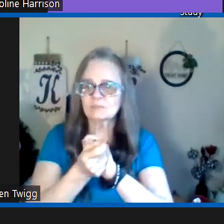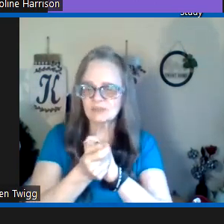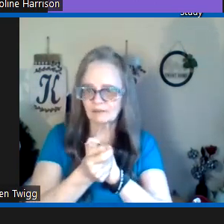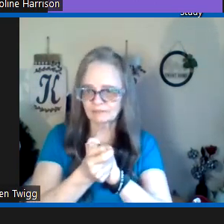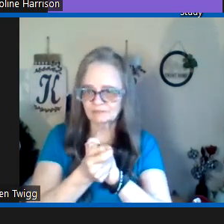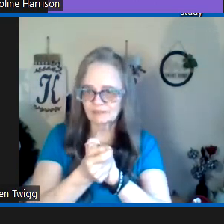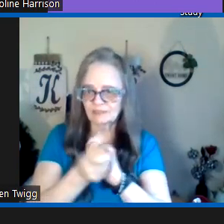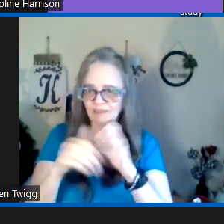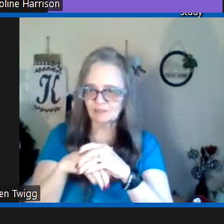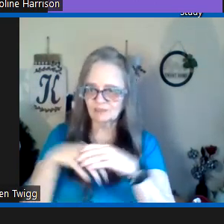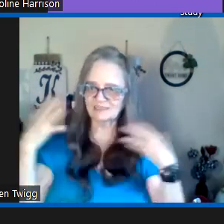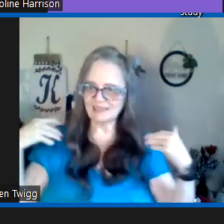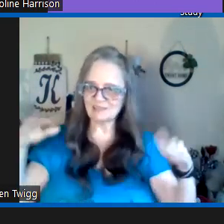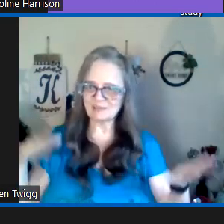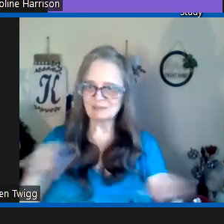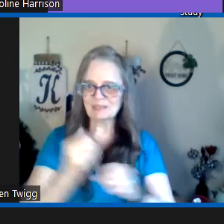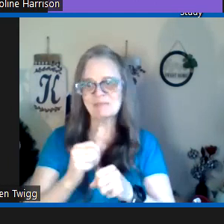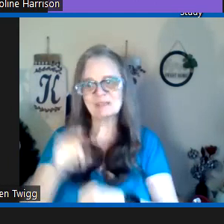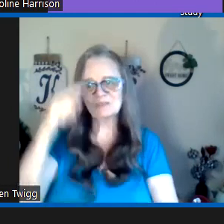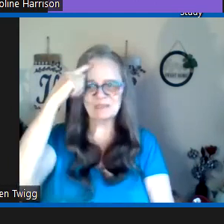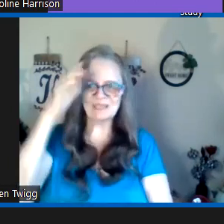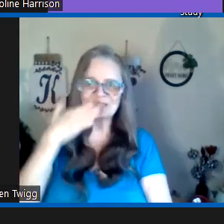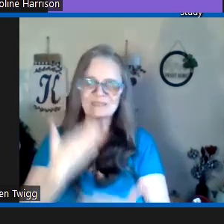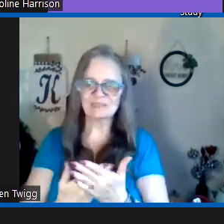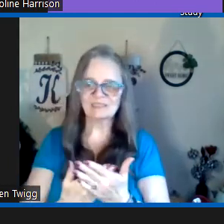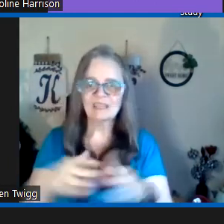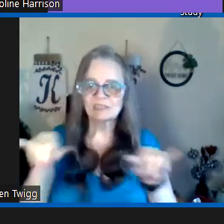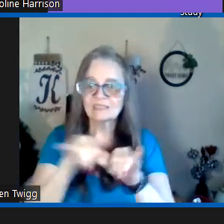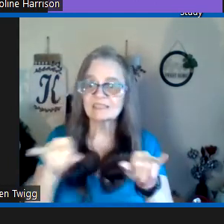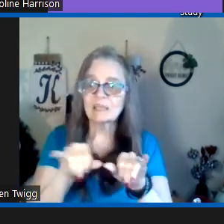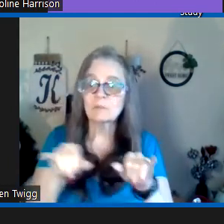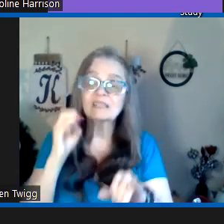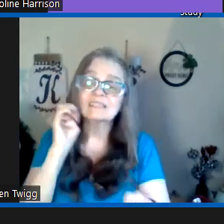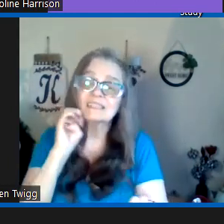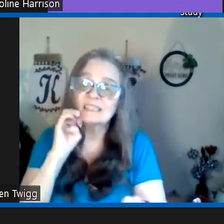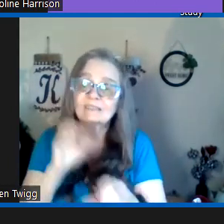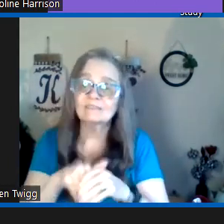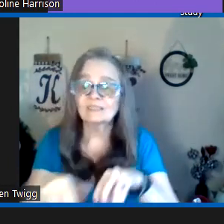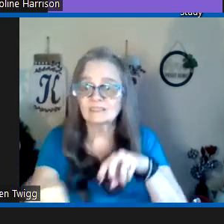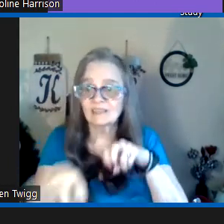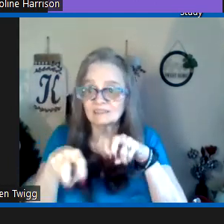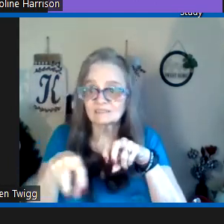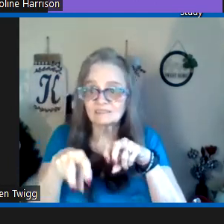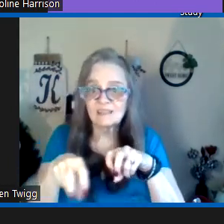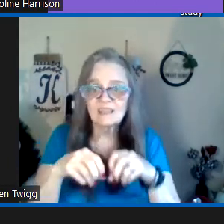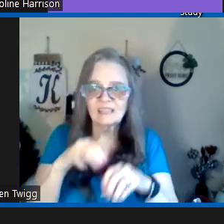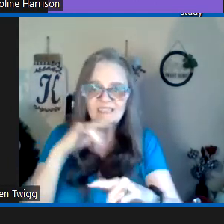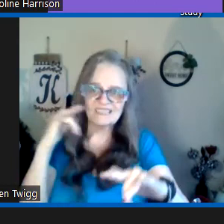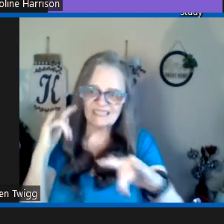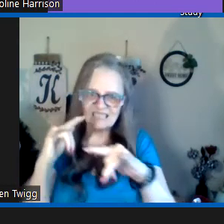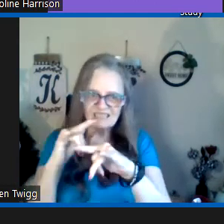changes himself into an angel he makes you think he's good just the same way he did eve in the garden